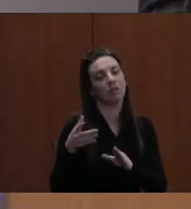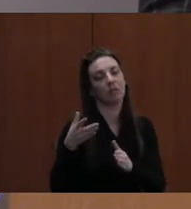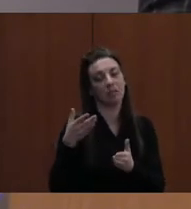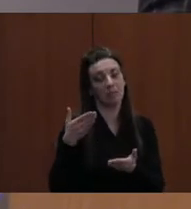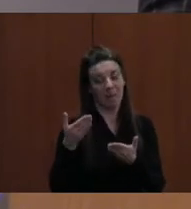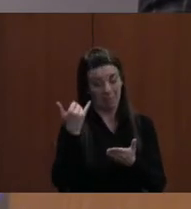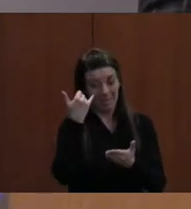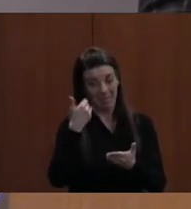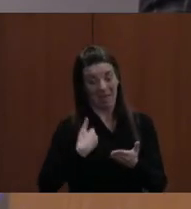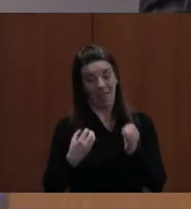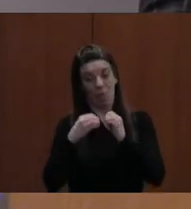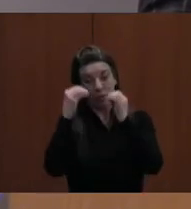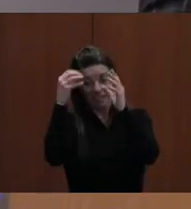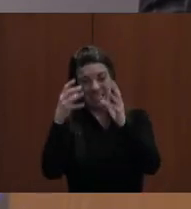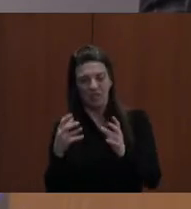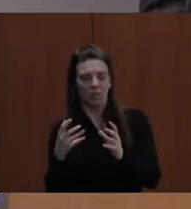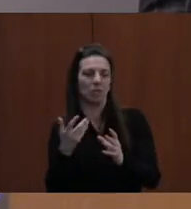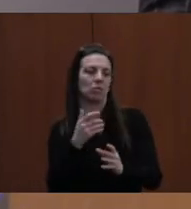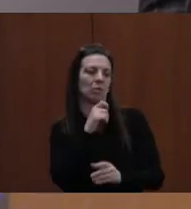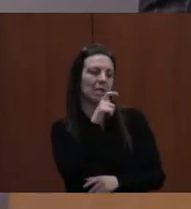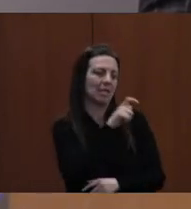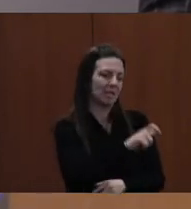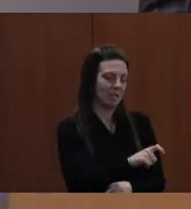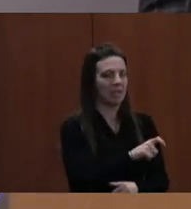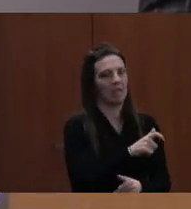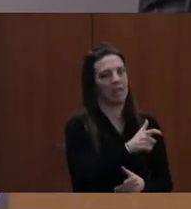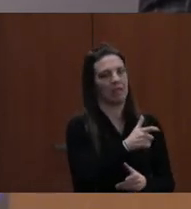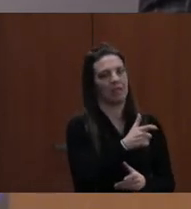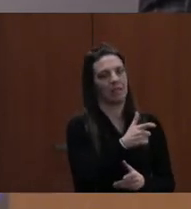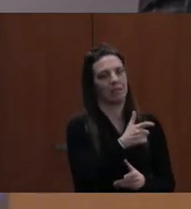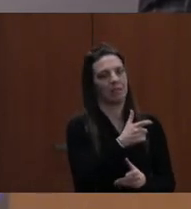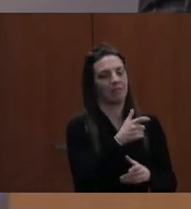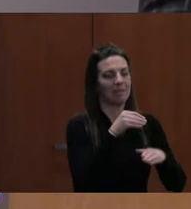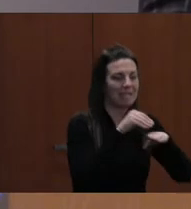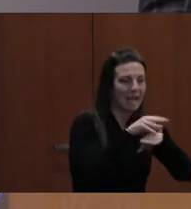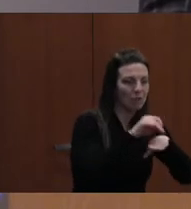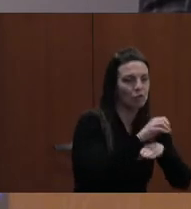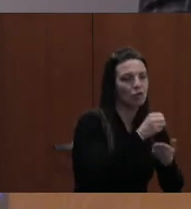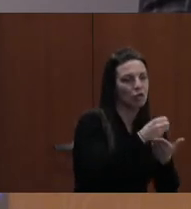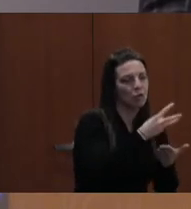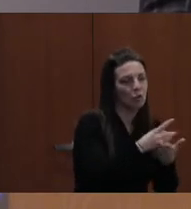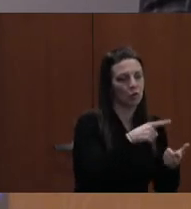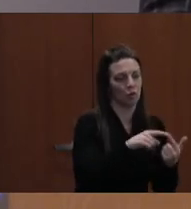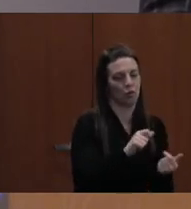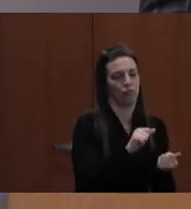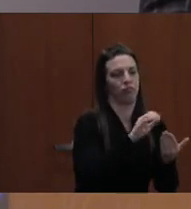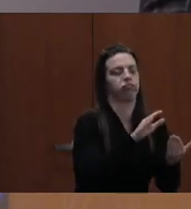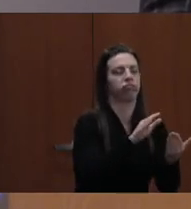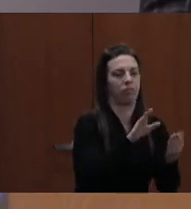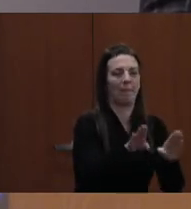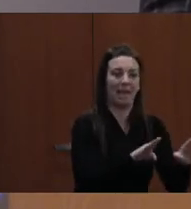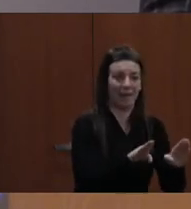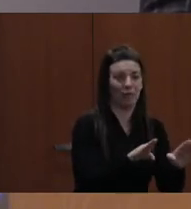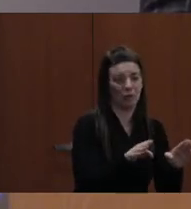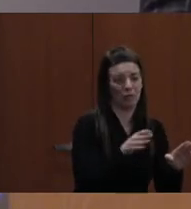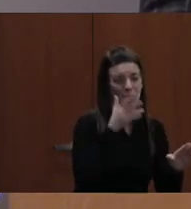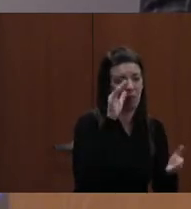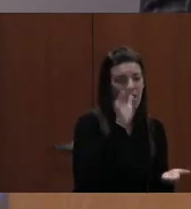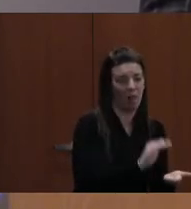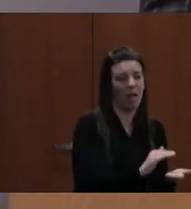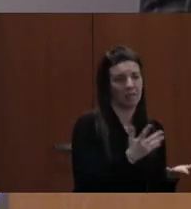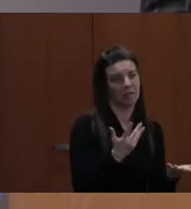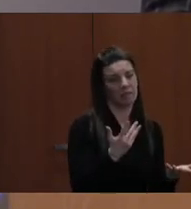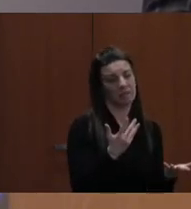need to work on would also, you know, be help from that as well. So I do agree with Mr. Guestford. I was